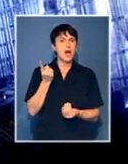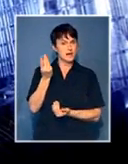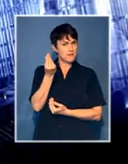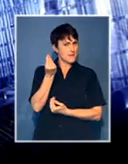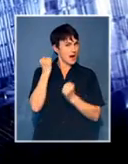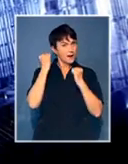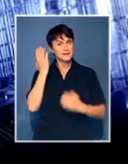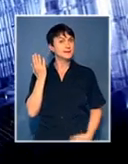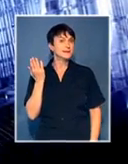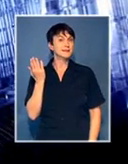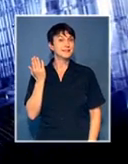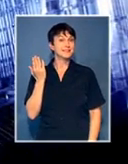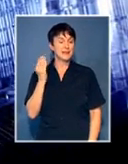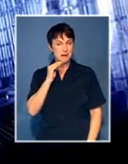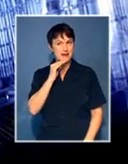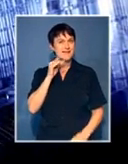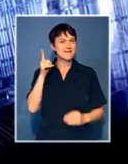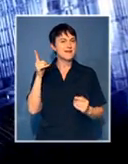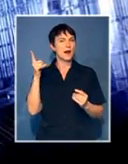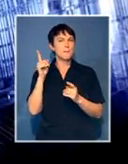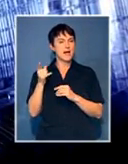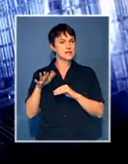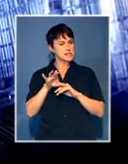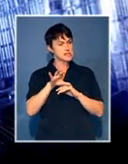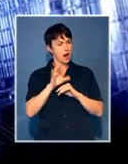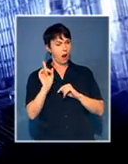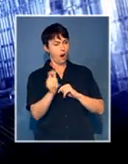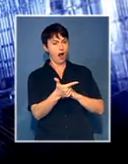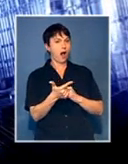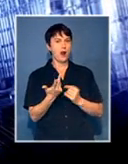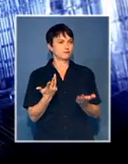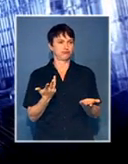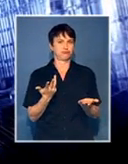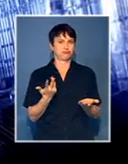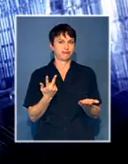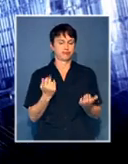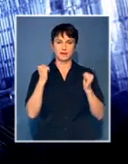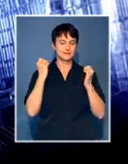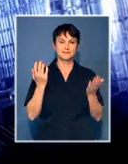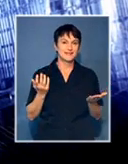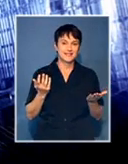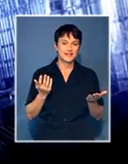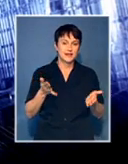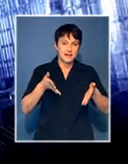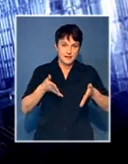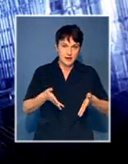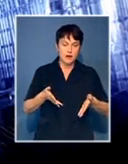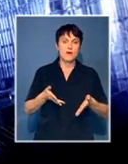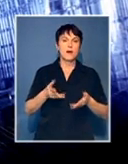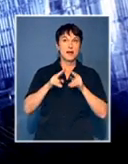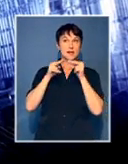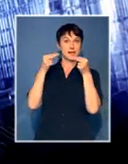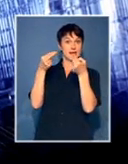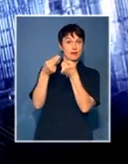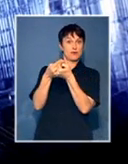especially with financial resources that limits, you know, students' access to universities. But we know that NSFAS, our national scheme, has